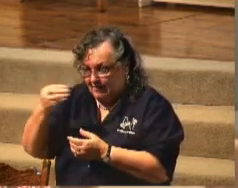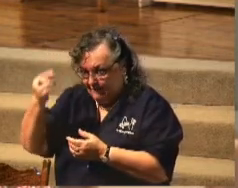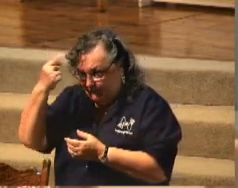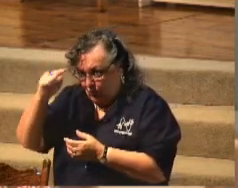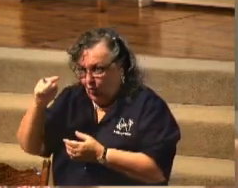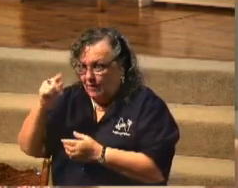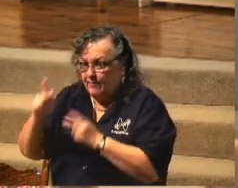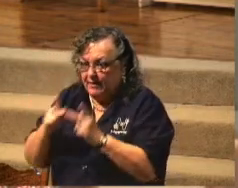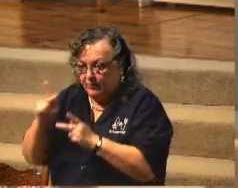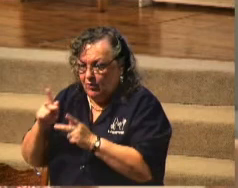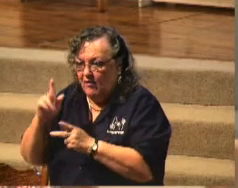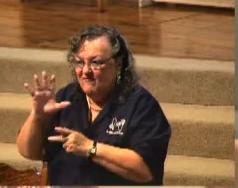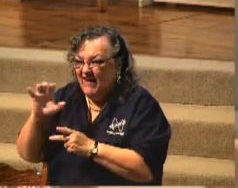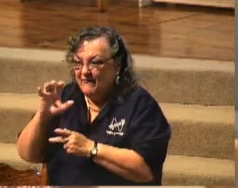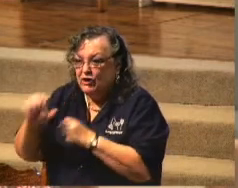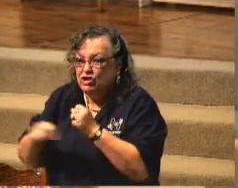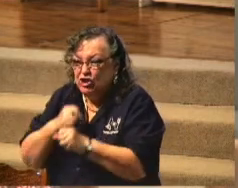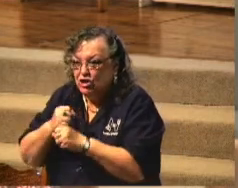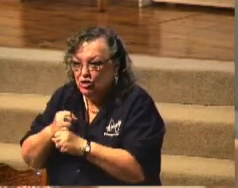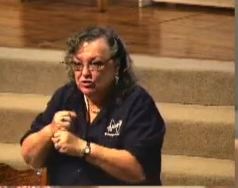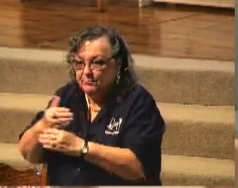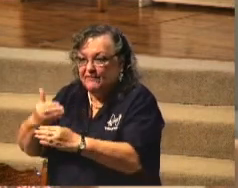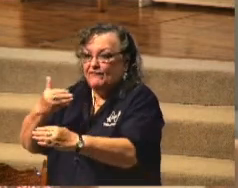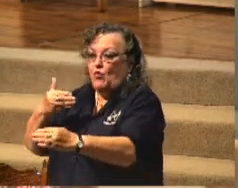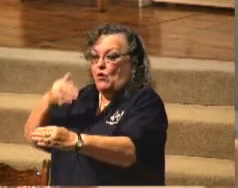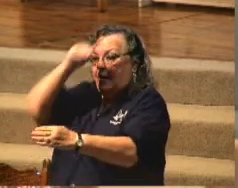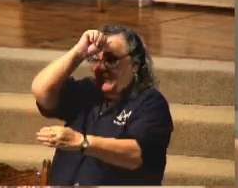500 years earlier, he wrote that.